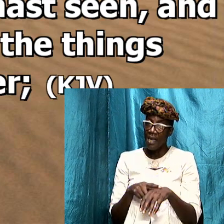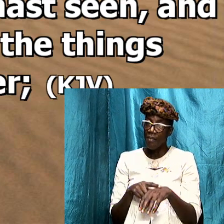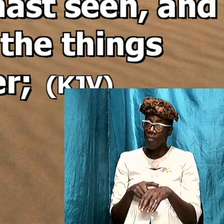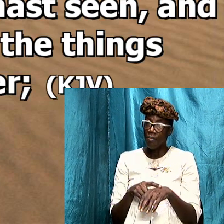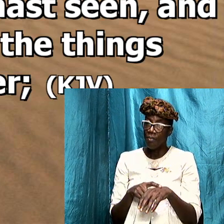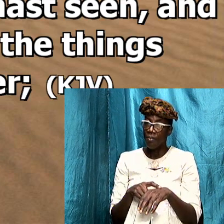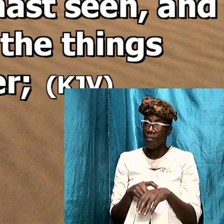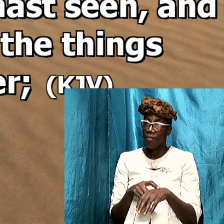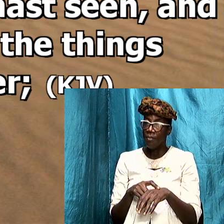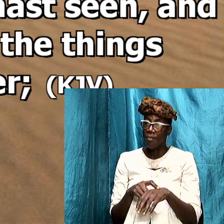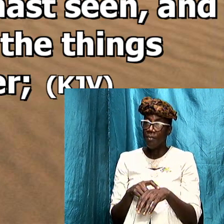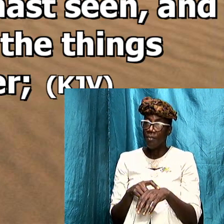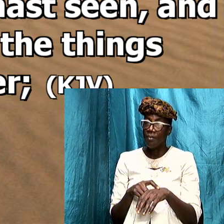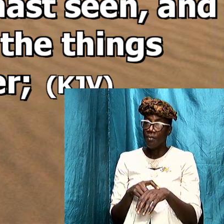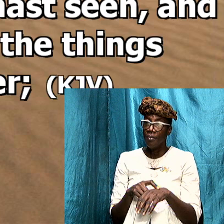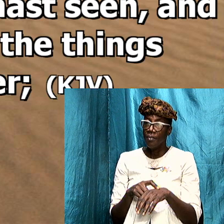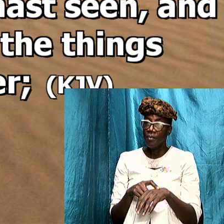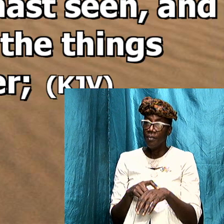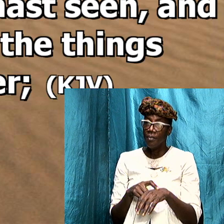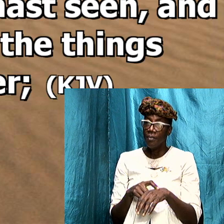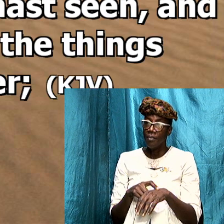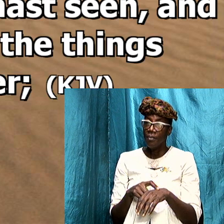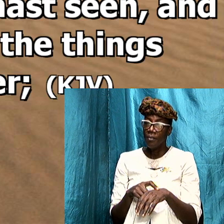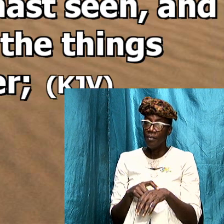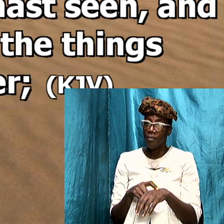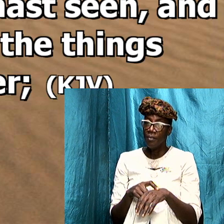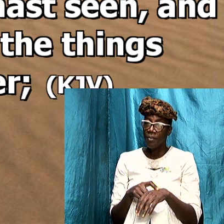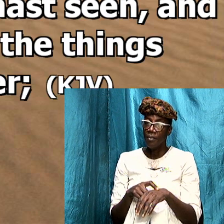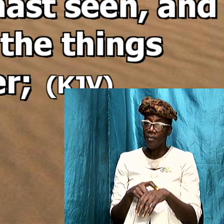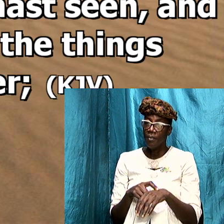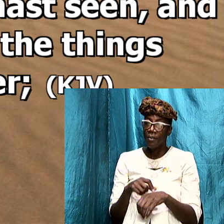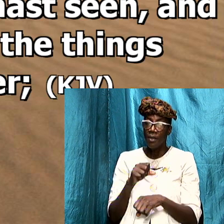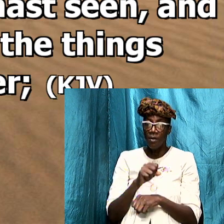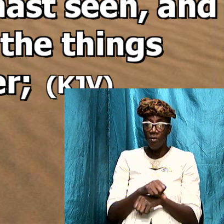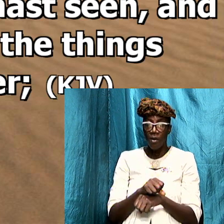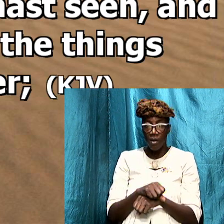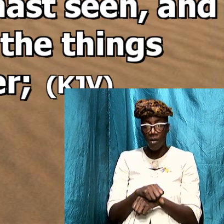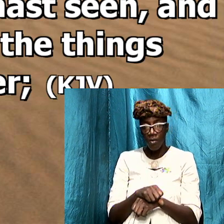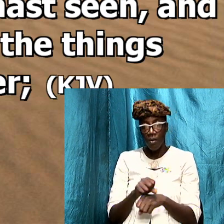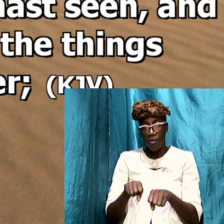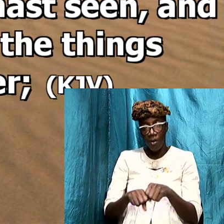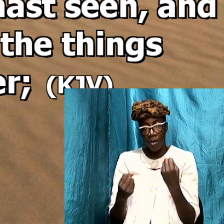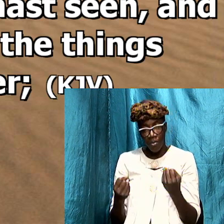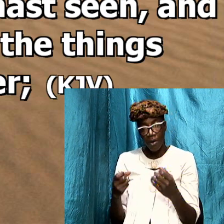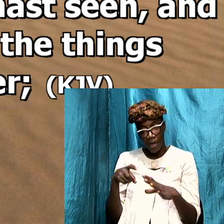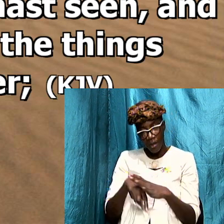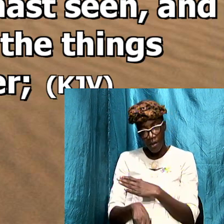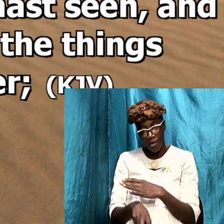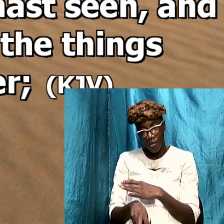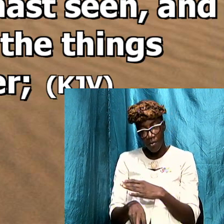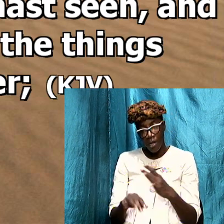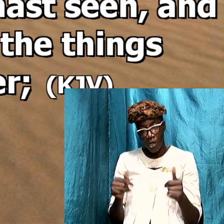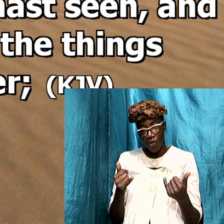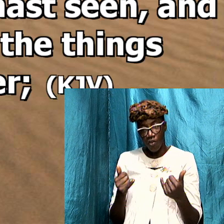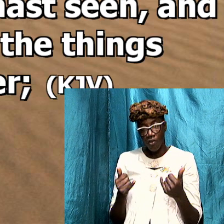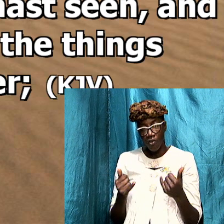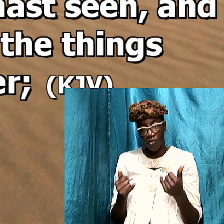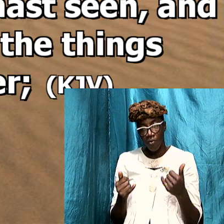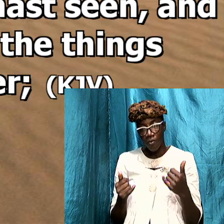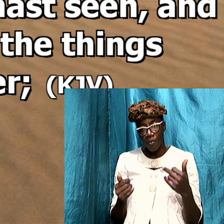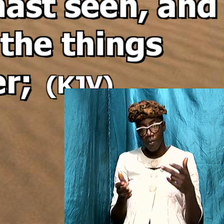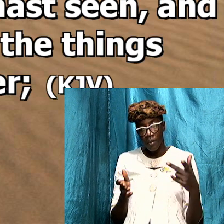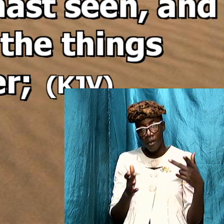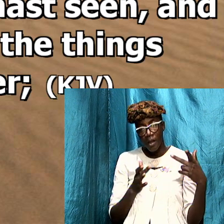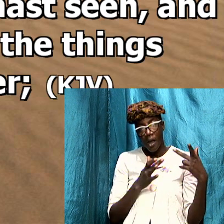deal with that breakdown just to appreciate that